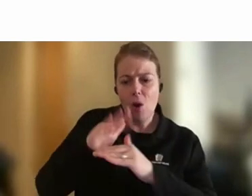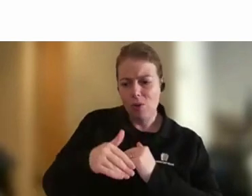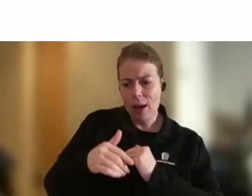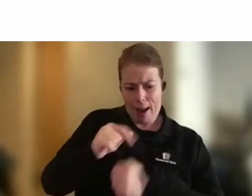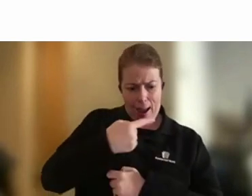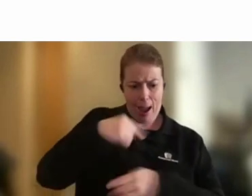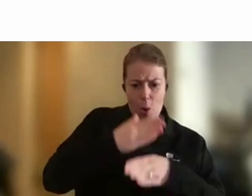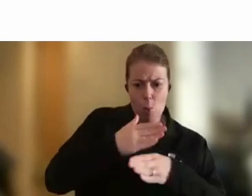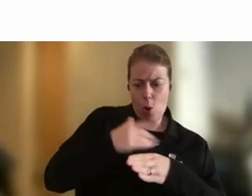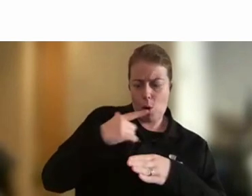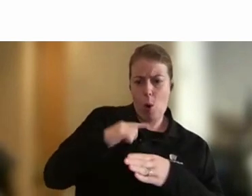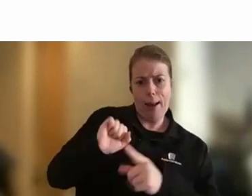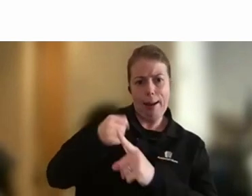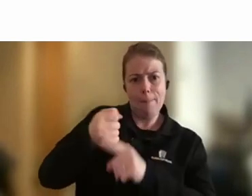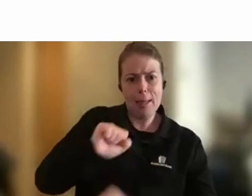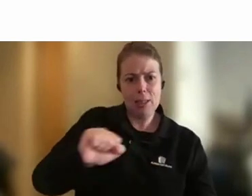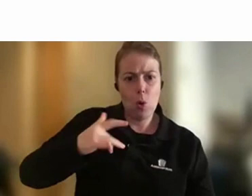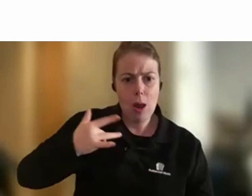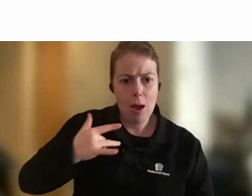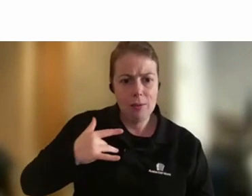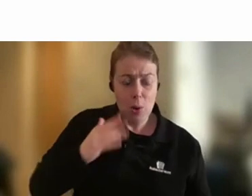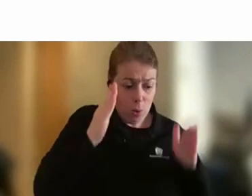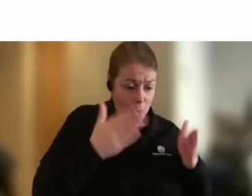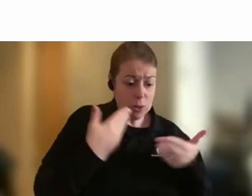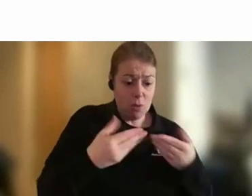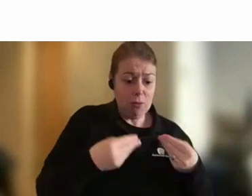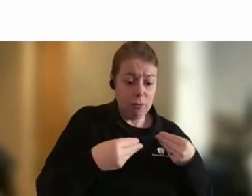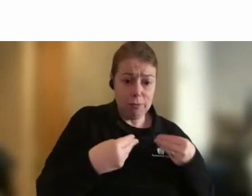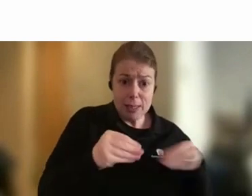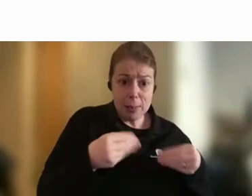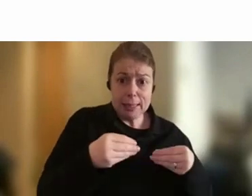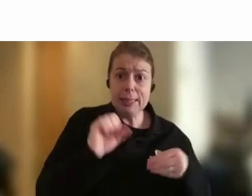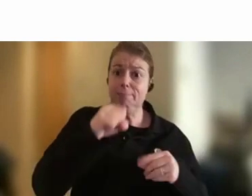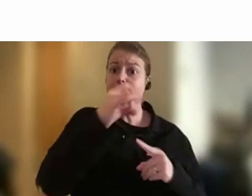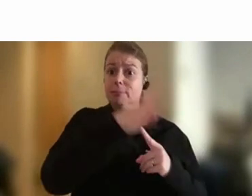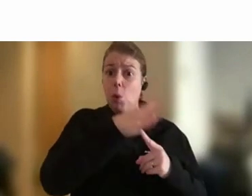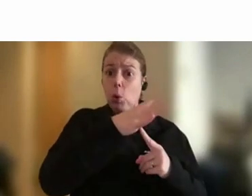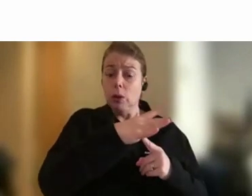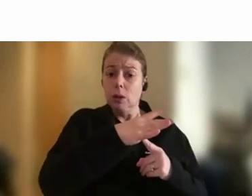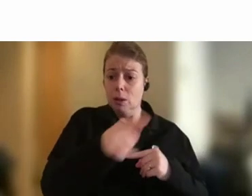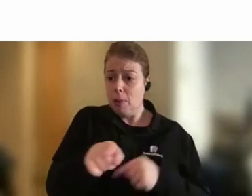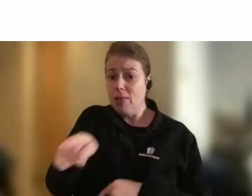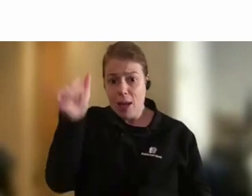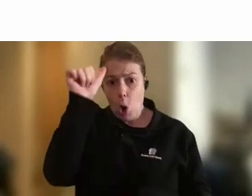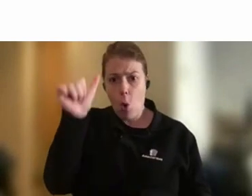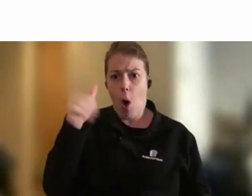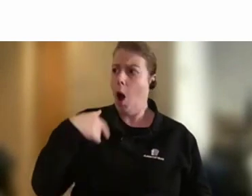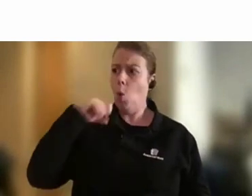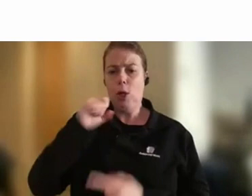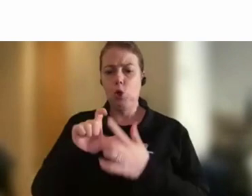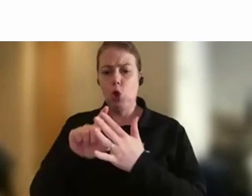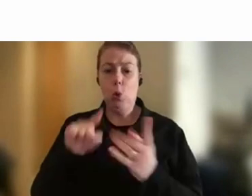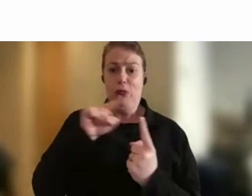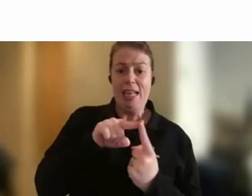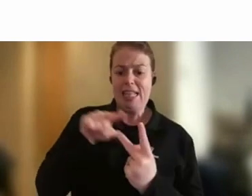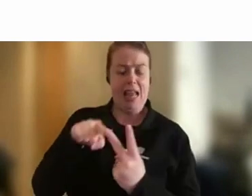a lot on flexibility and that's all really important, but they know what they'll do and they know what they won't do, which I am really in great